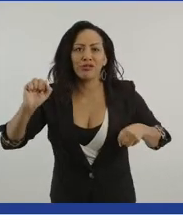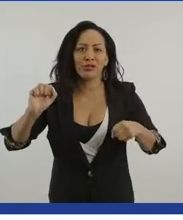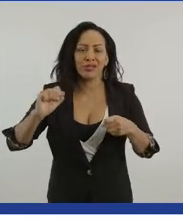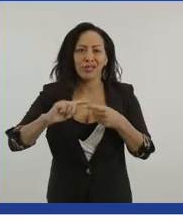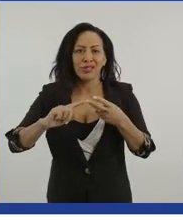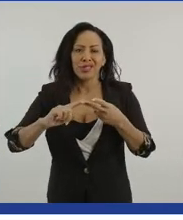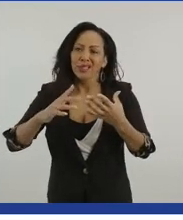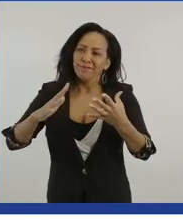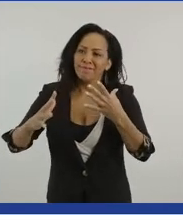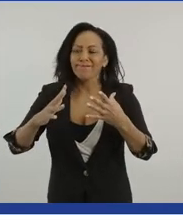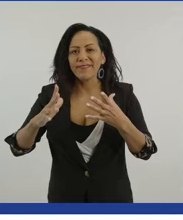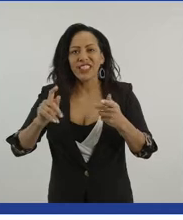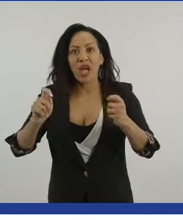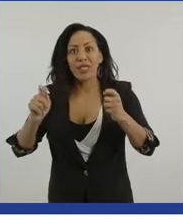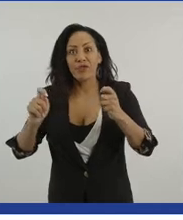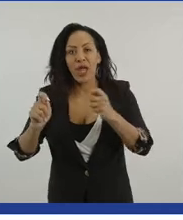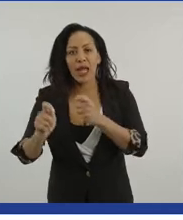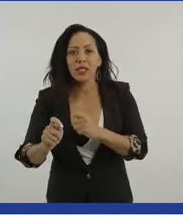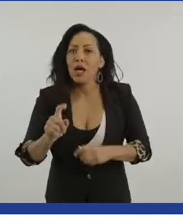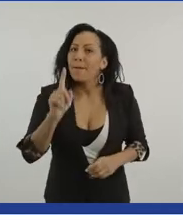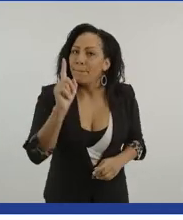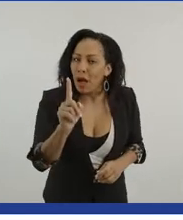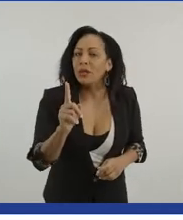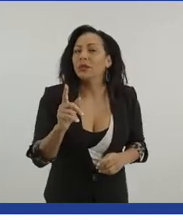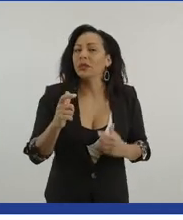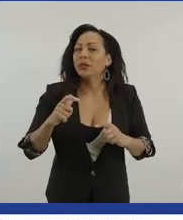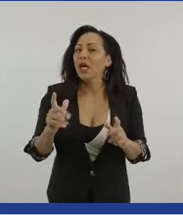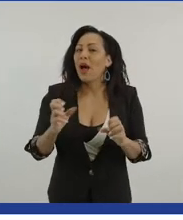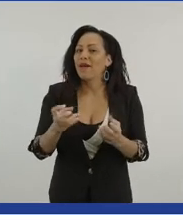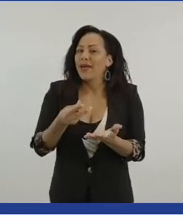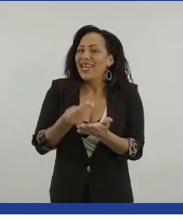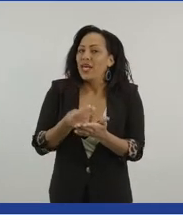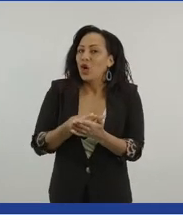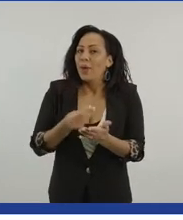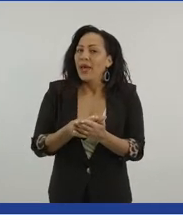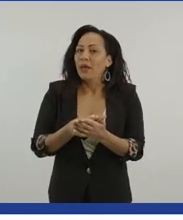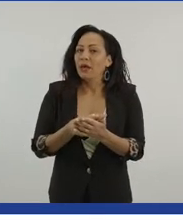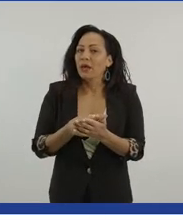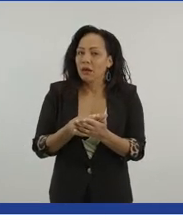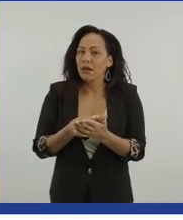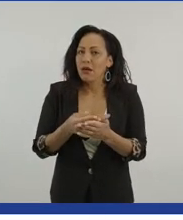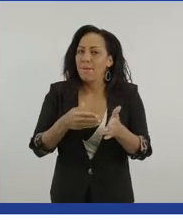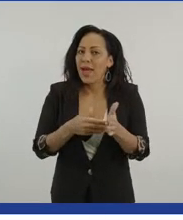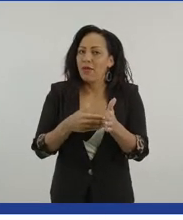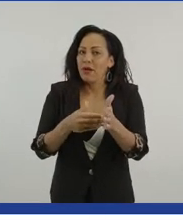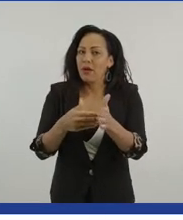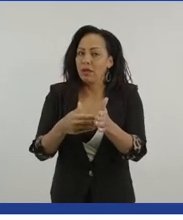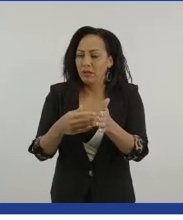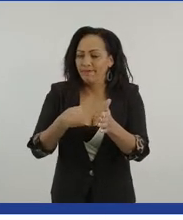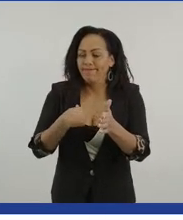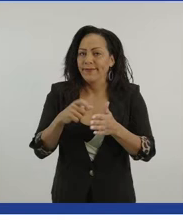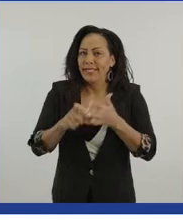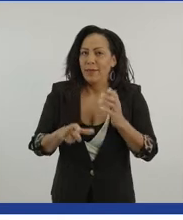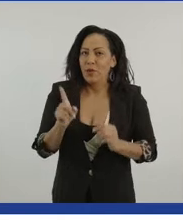people has massively changed. But we still got some of those economic financial barriers for people with disabilities, as we know,